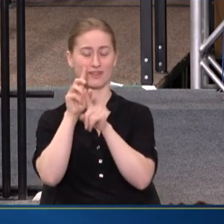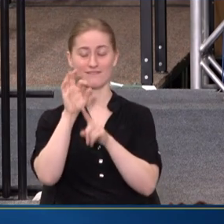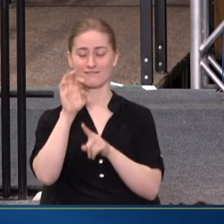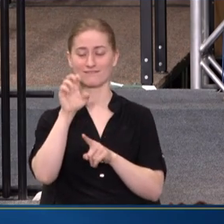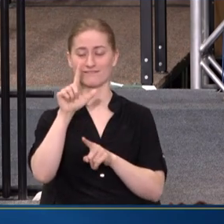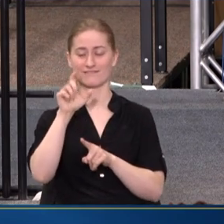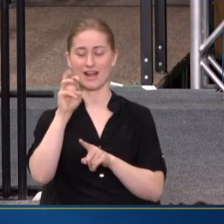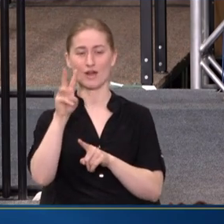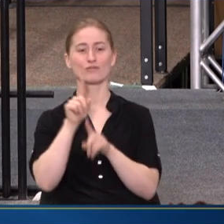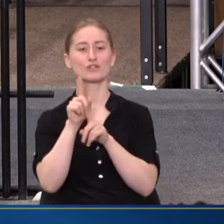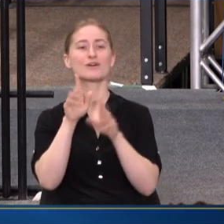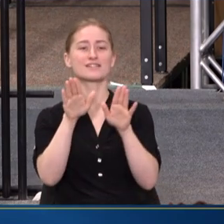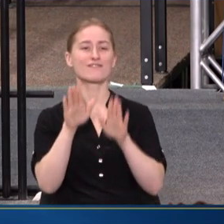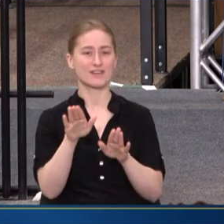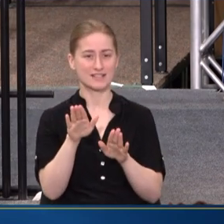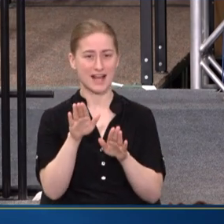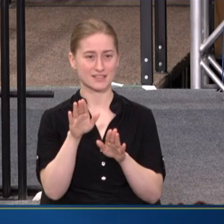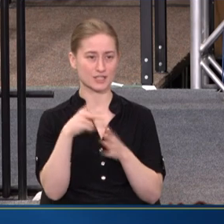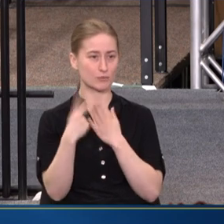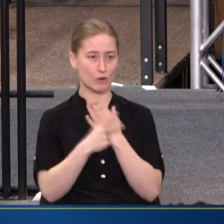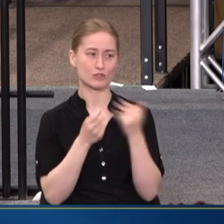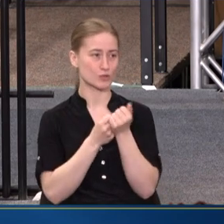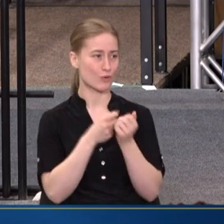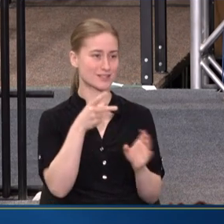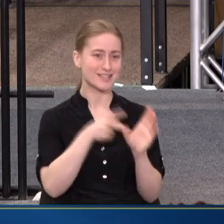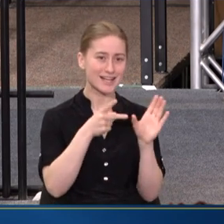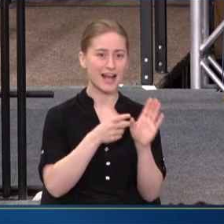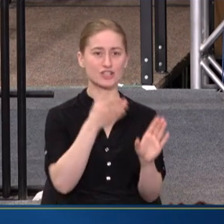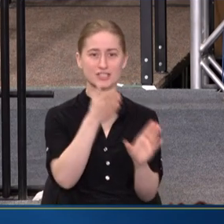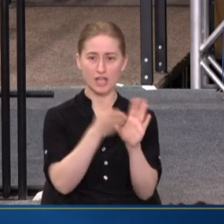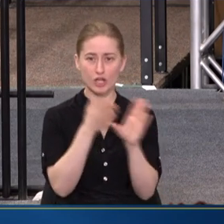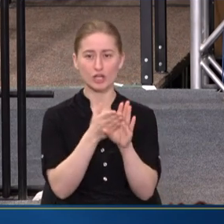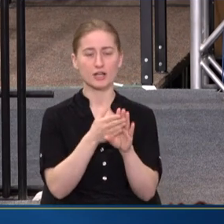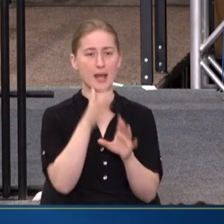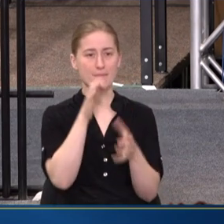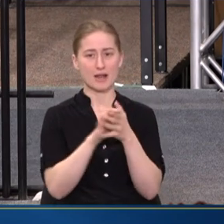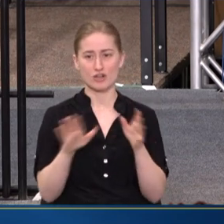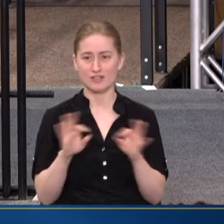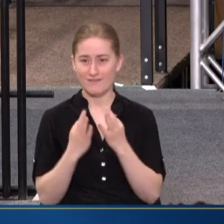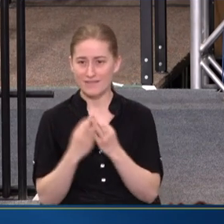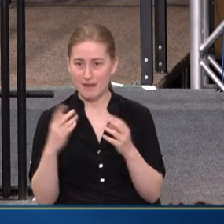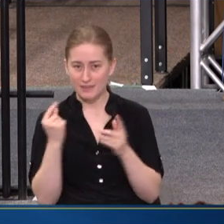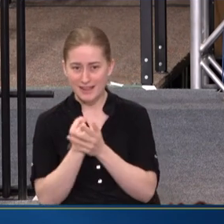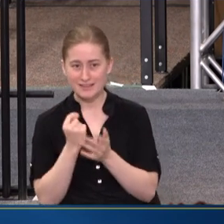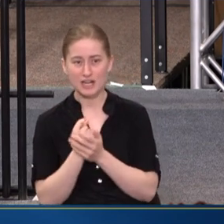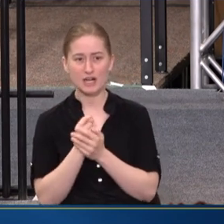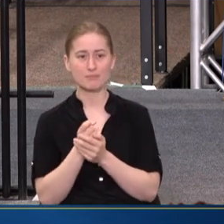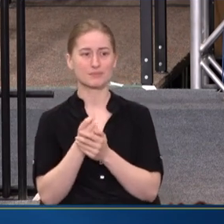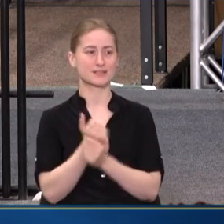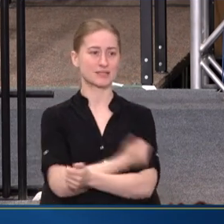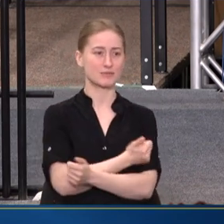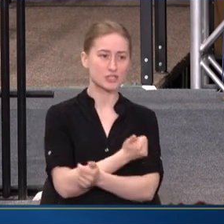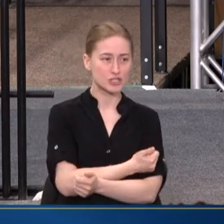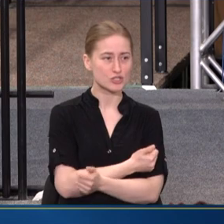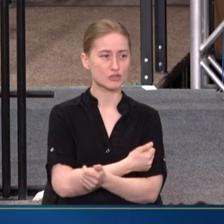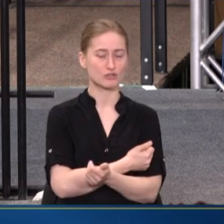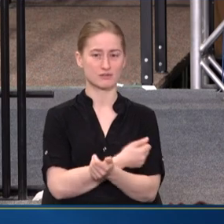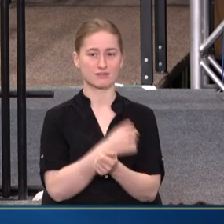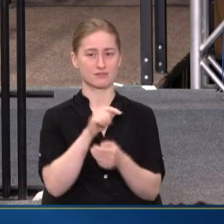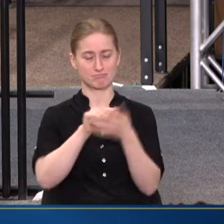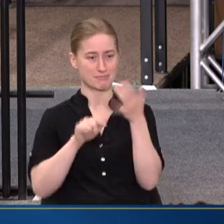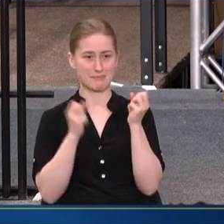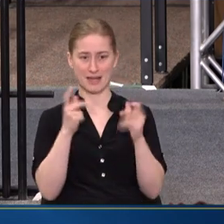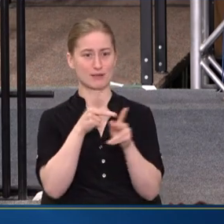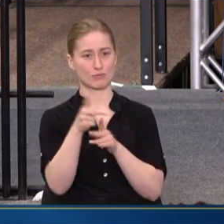FANTASTIC PROGRAM IN TERMS OF SUPPORTING PSYCHIATRY, PSYCHOLOGY, MARRIAGE AND FAMILY THERAPY, SUBSTANCE USE PROFESSIONS, JUST